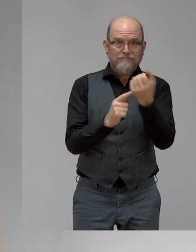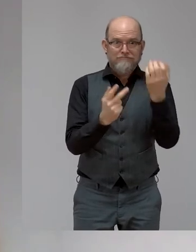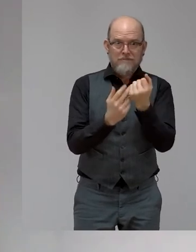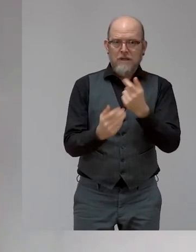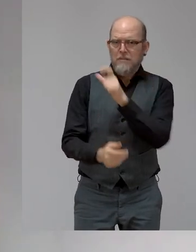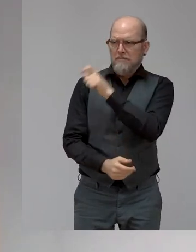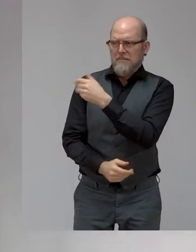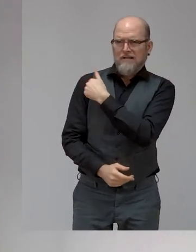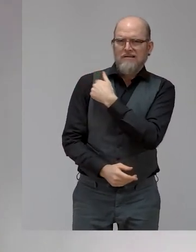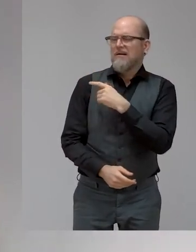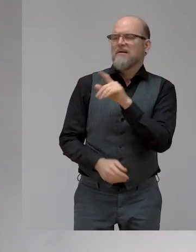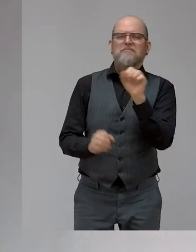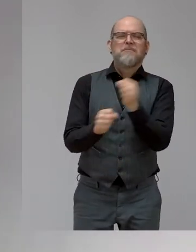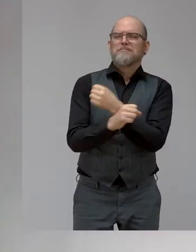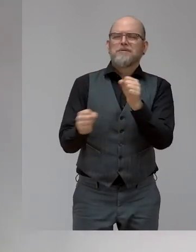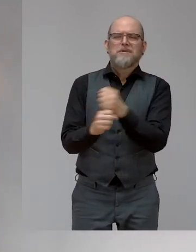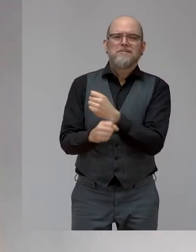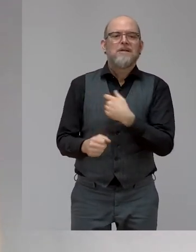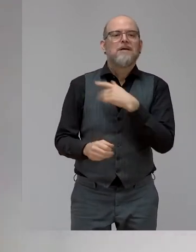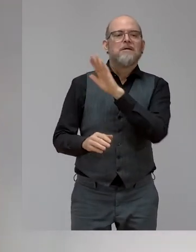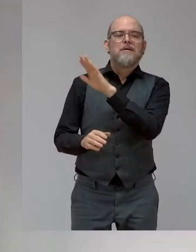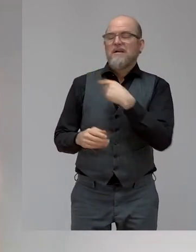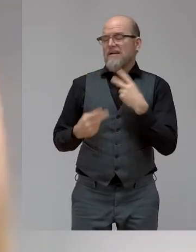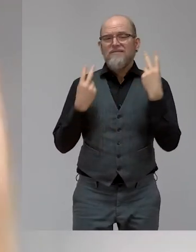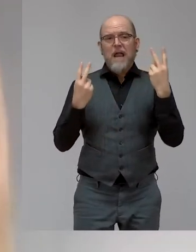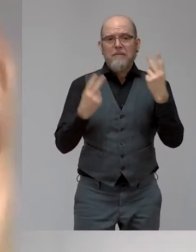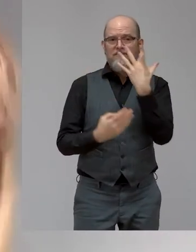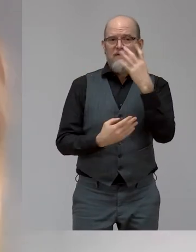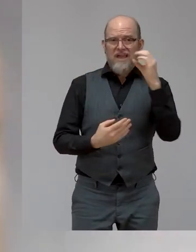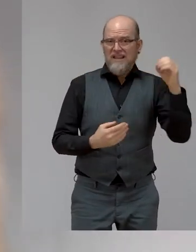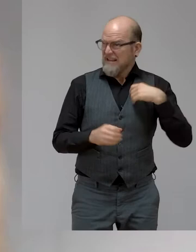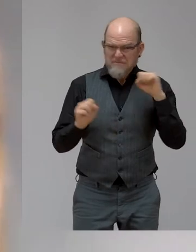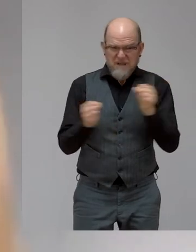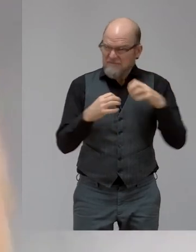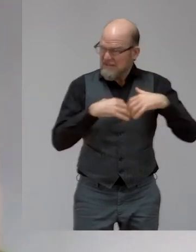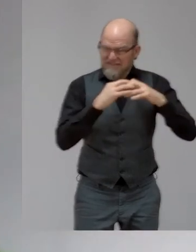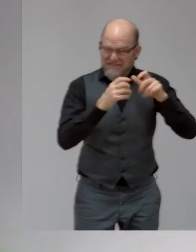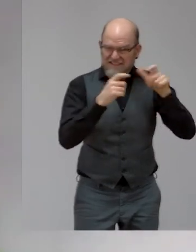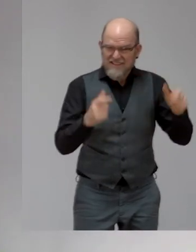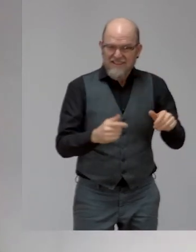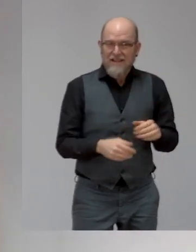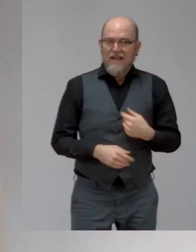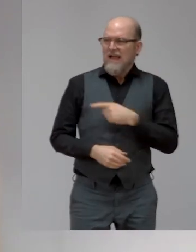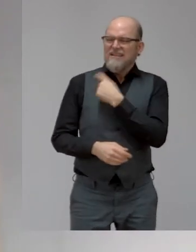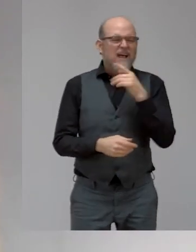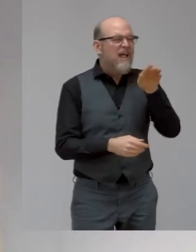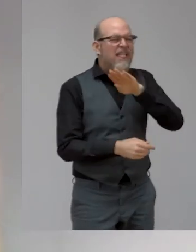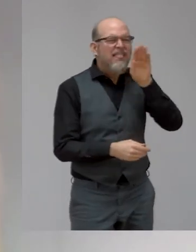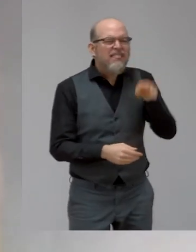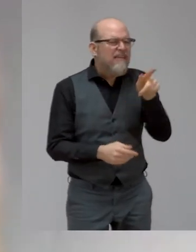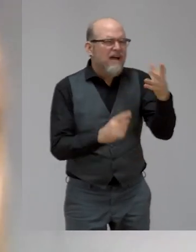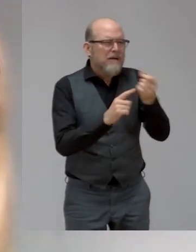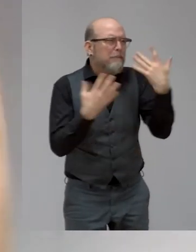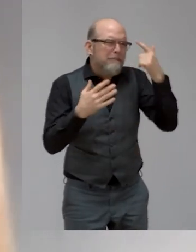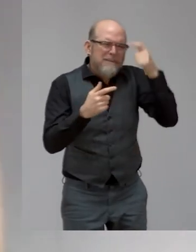I was told there is absolutely no way. Who do you think you are to launch it on the main stage of Davos to get 500 of the world's most influential